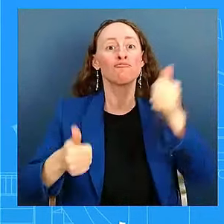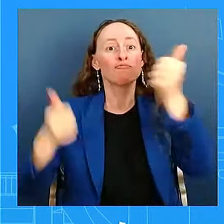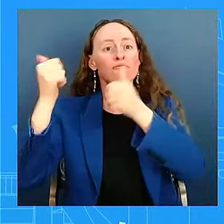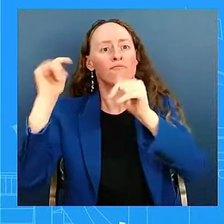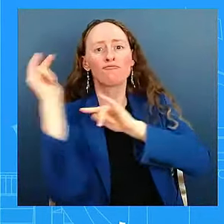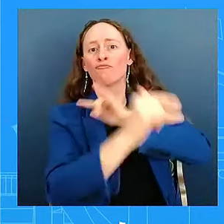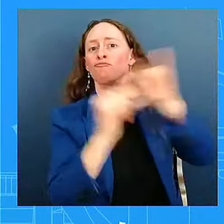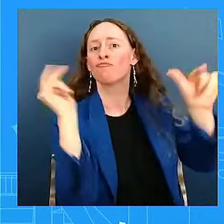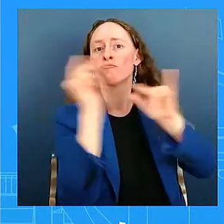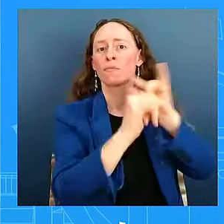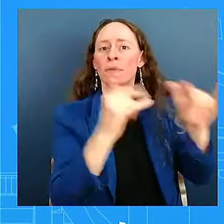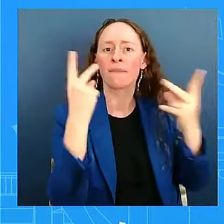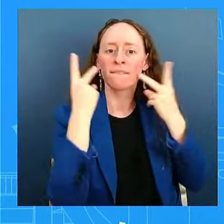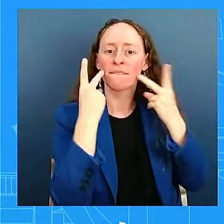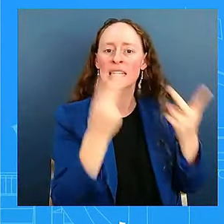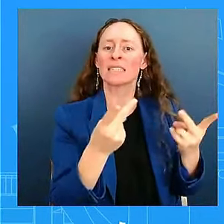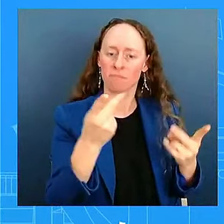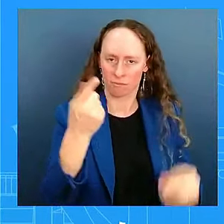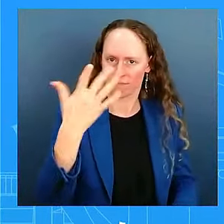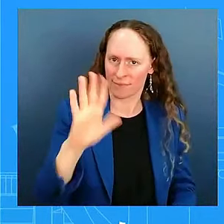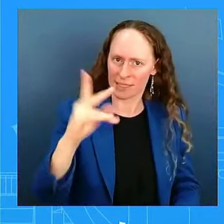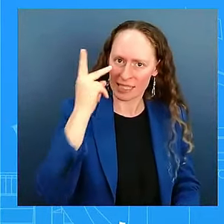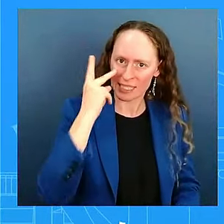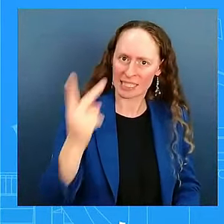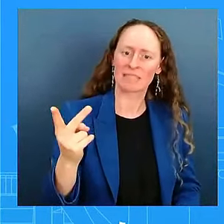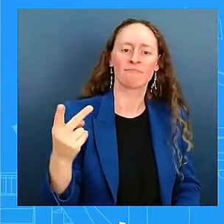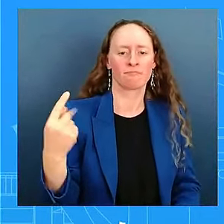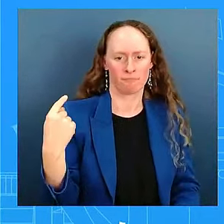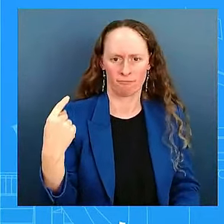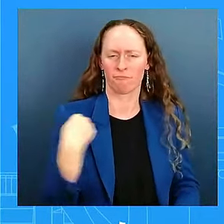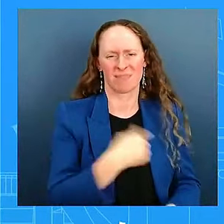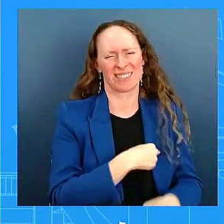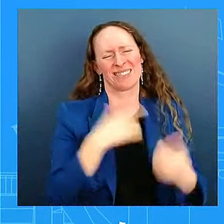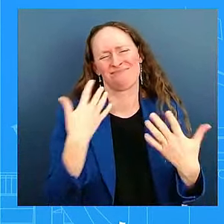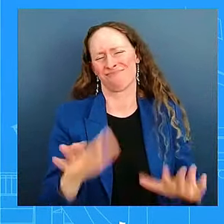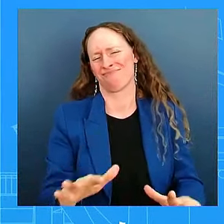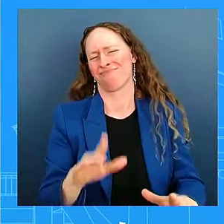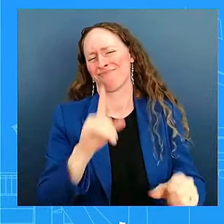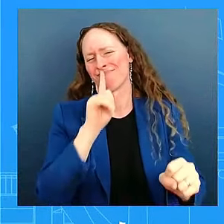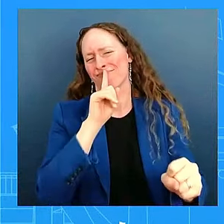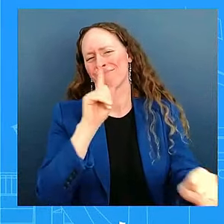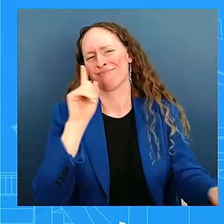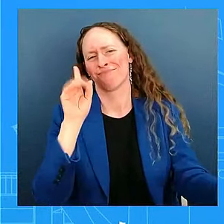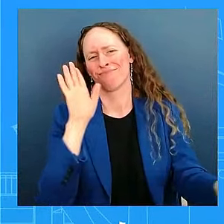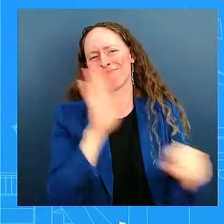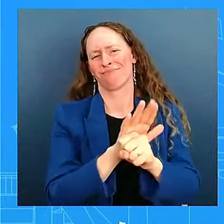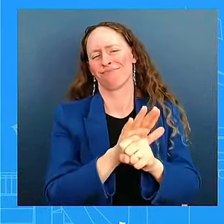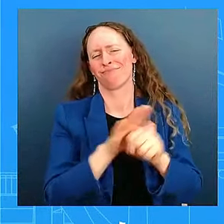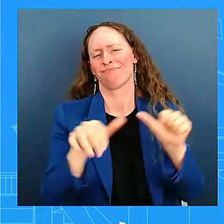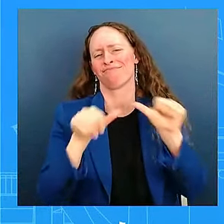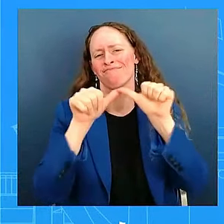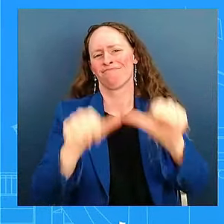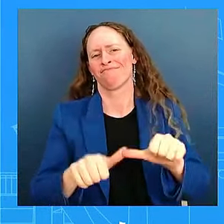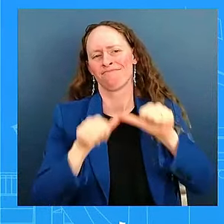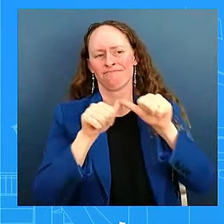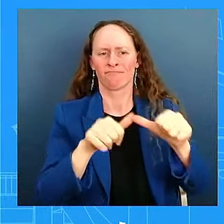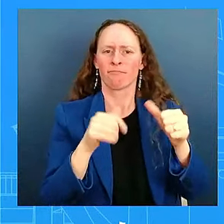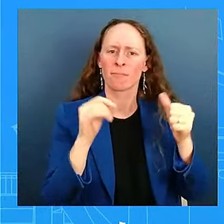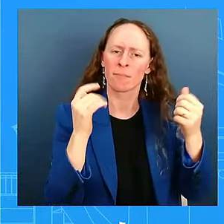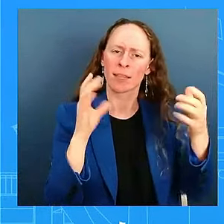seen our commitment to building on that relationship with those countries in the continent.